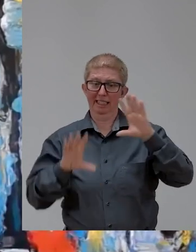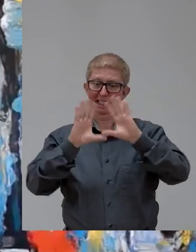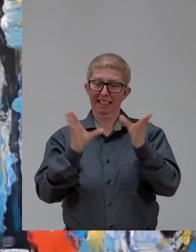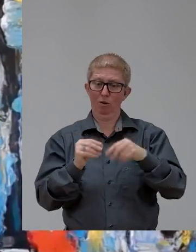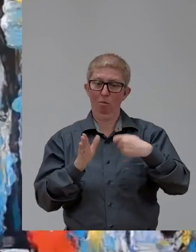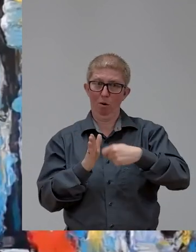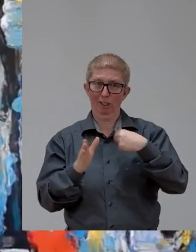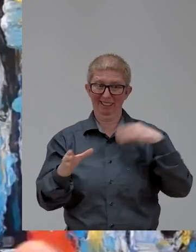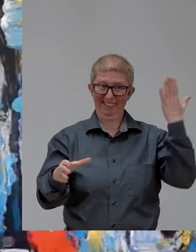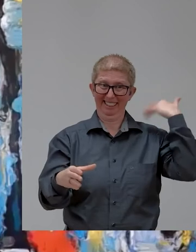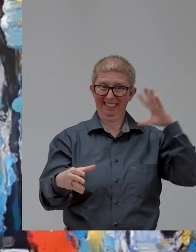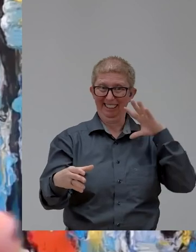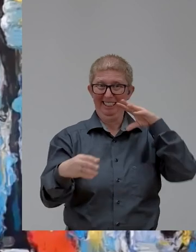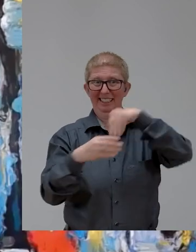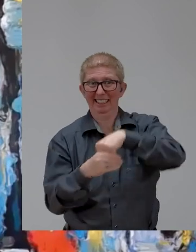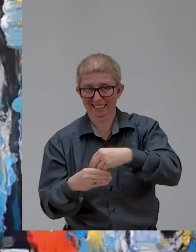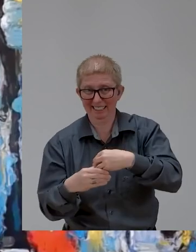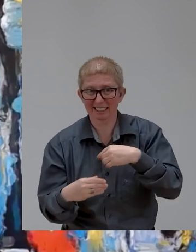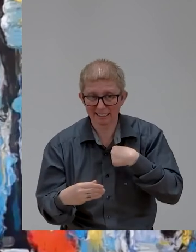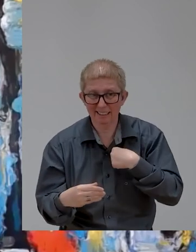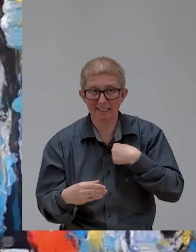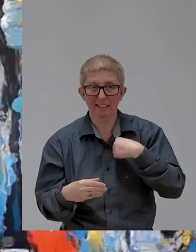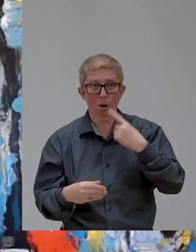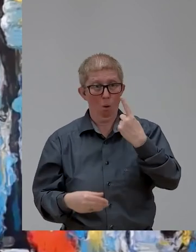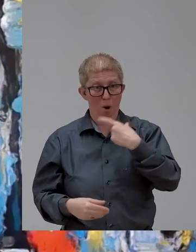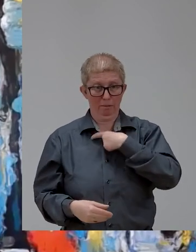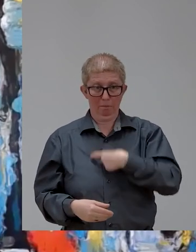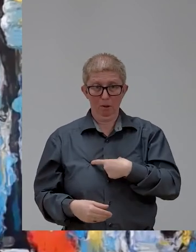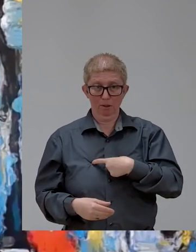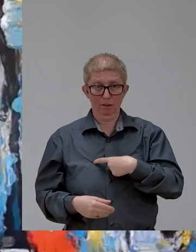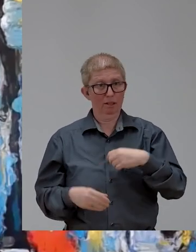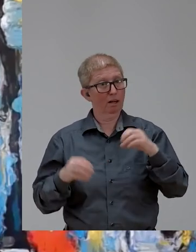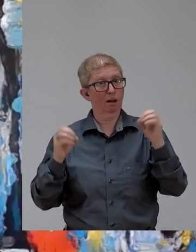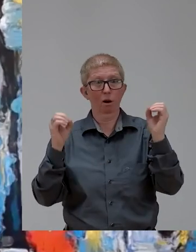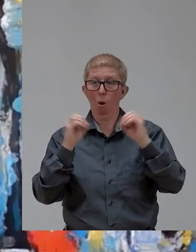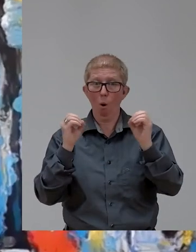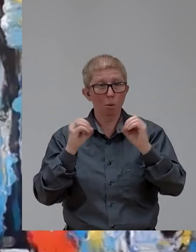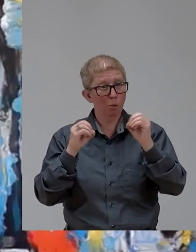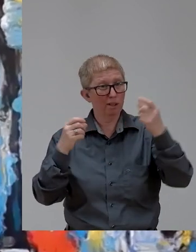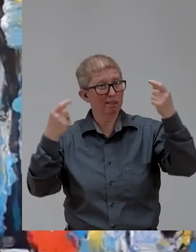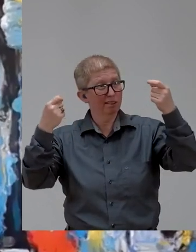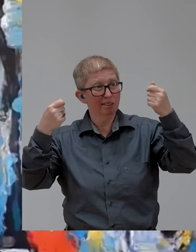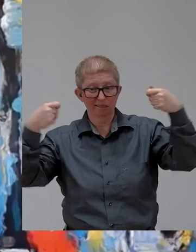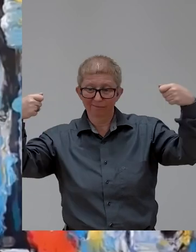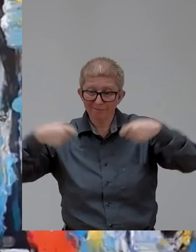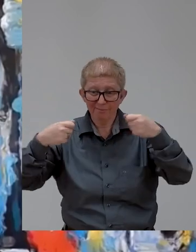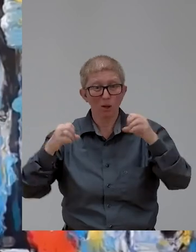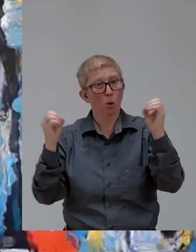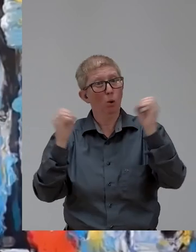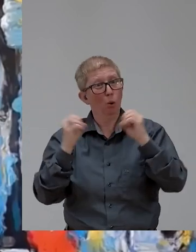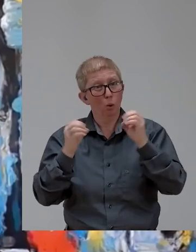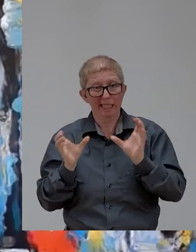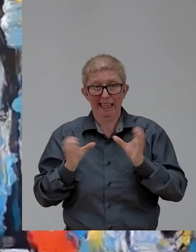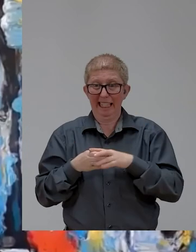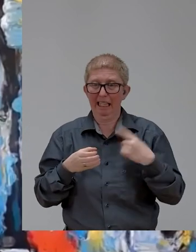if you're a person, one person without big budgets or big teams, what can you do to create an impact? What should be your first